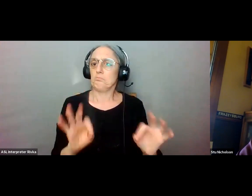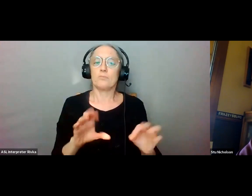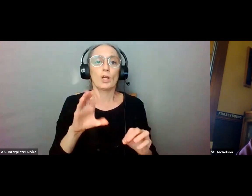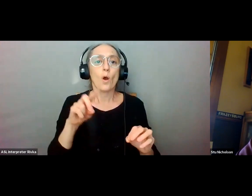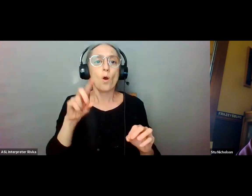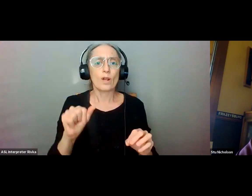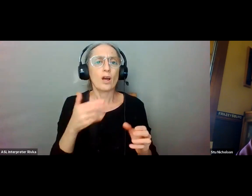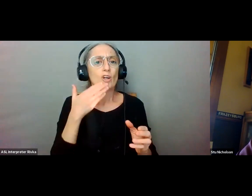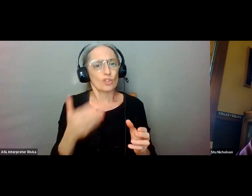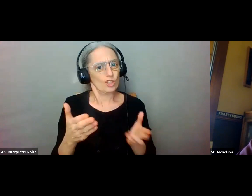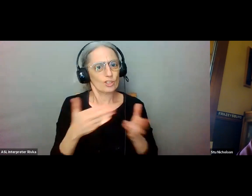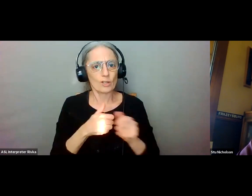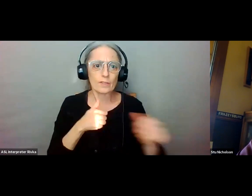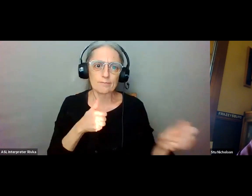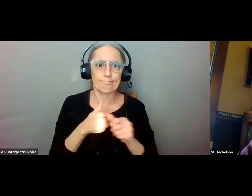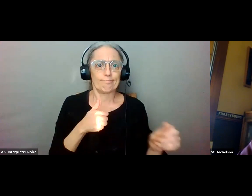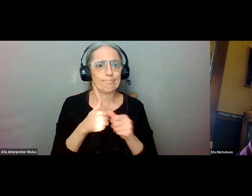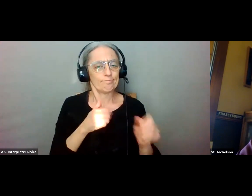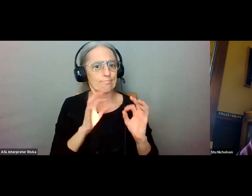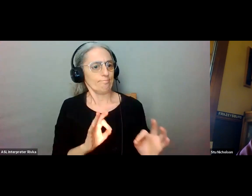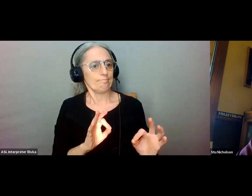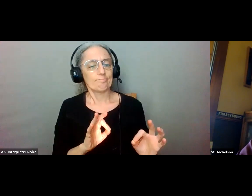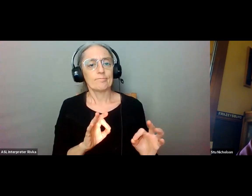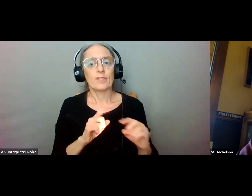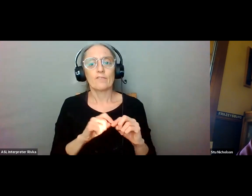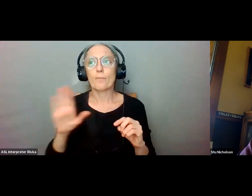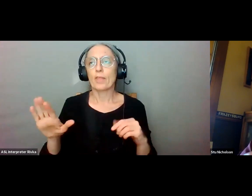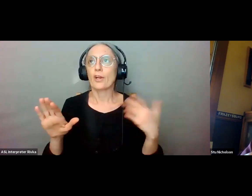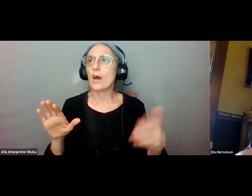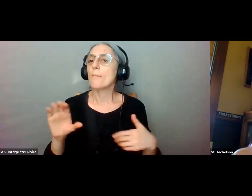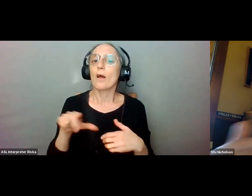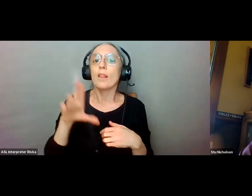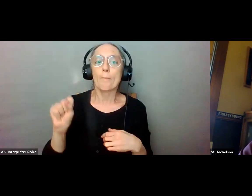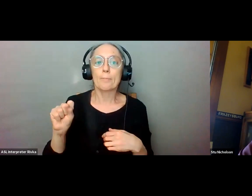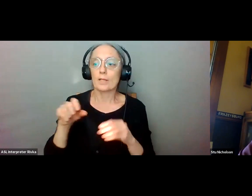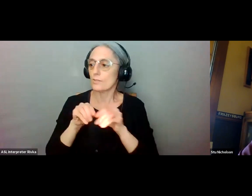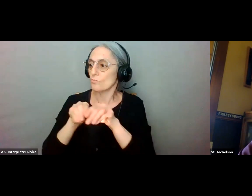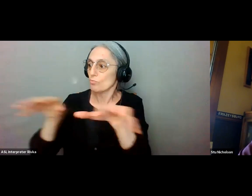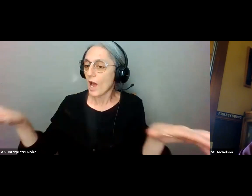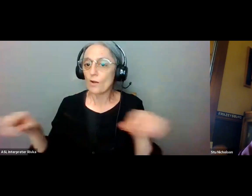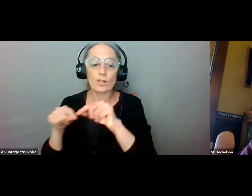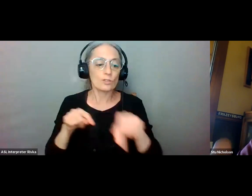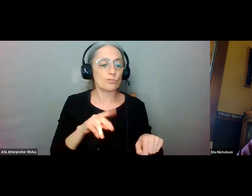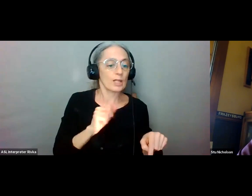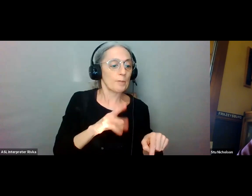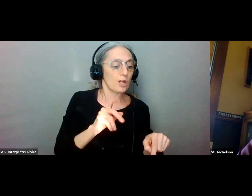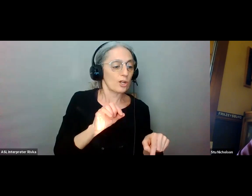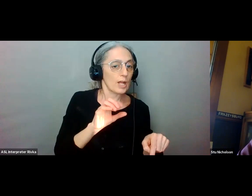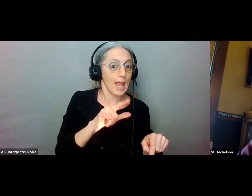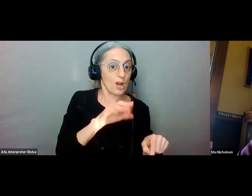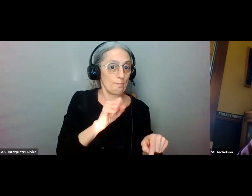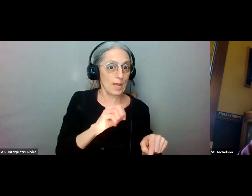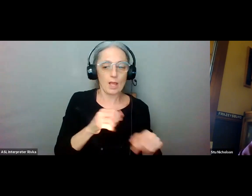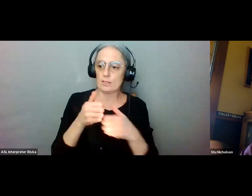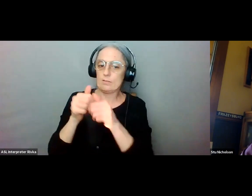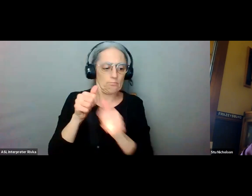running between their their columbus-based routes and the rickenbacker air base once those buses